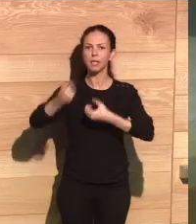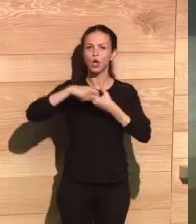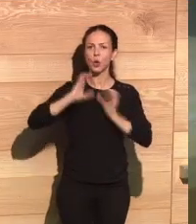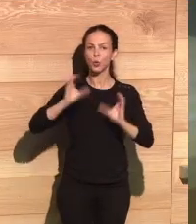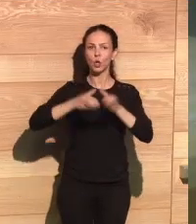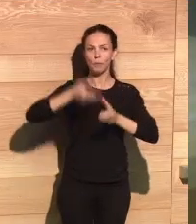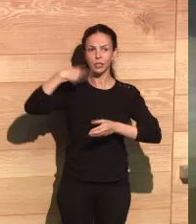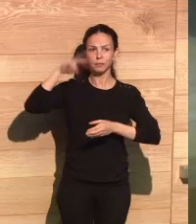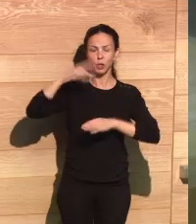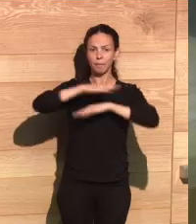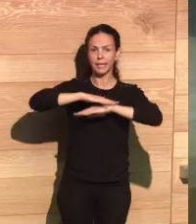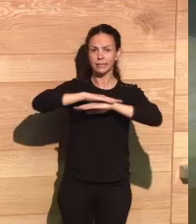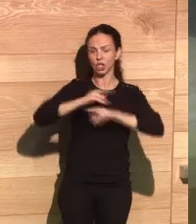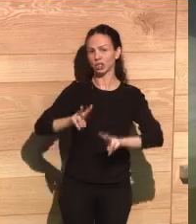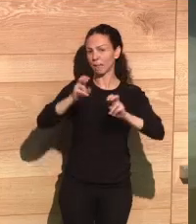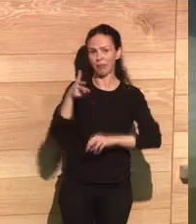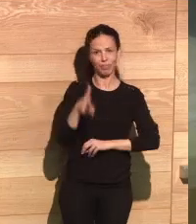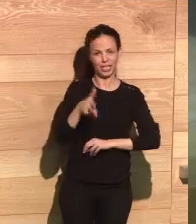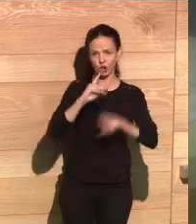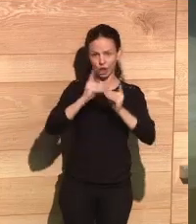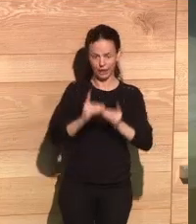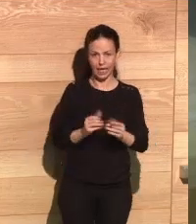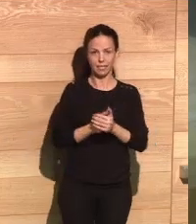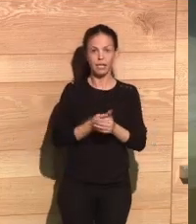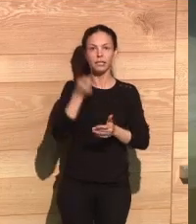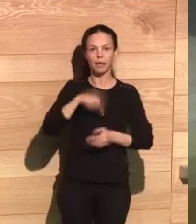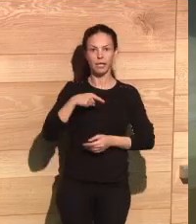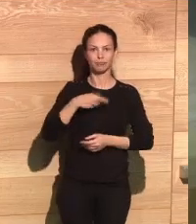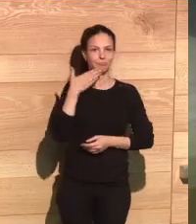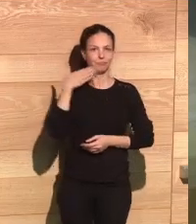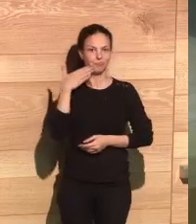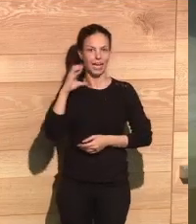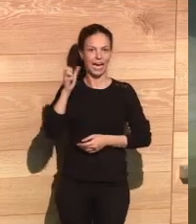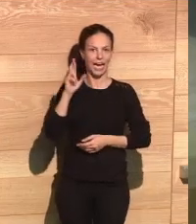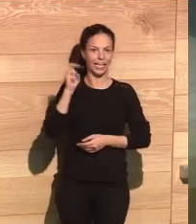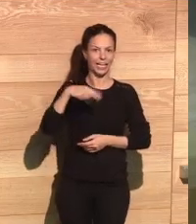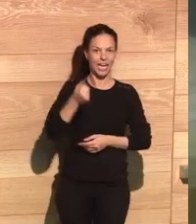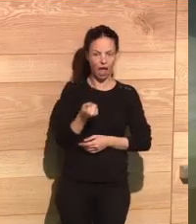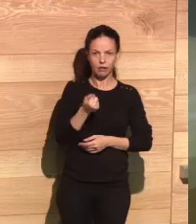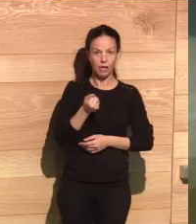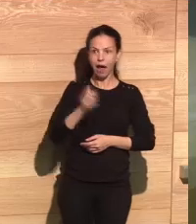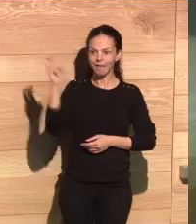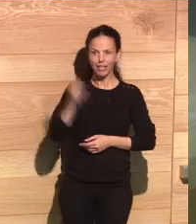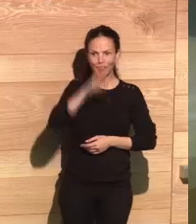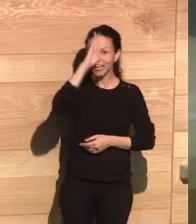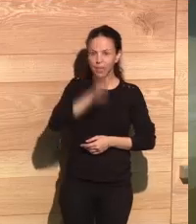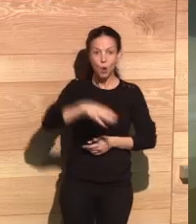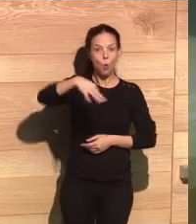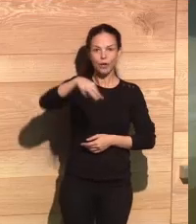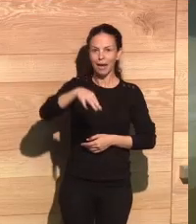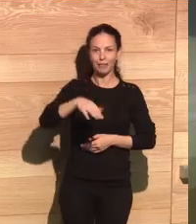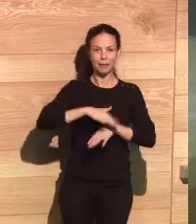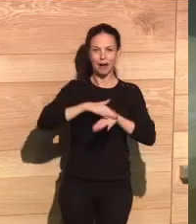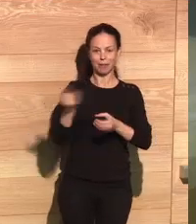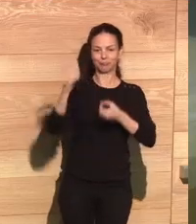University of Valencia. he also was part of the group of experts of the government on digital experts. We also have Karina